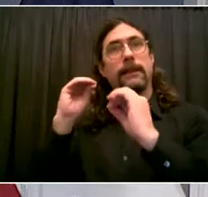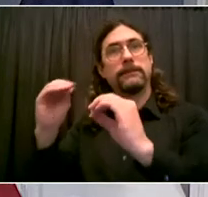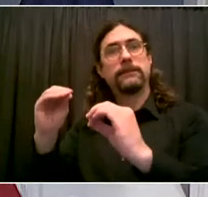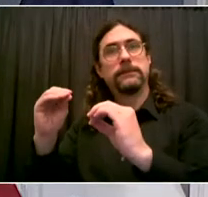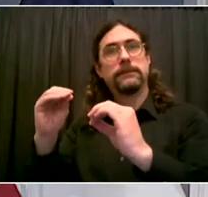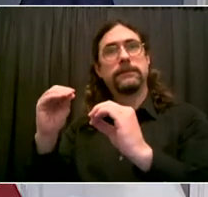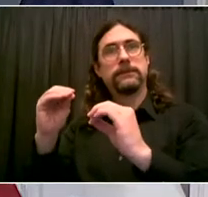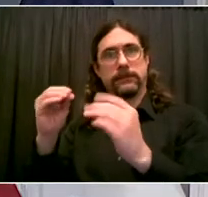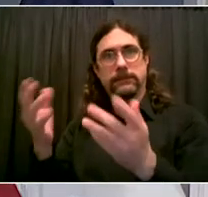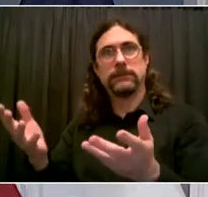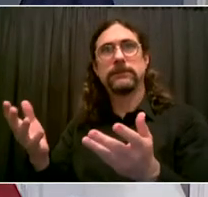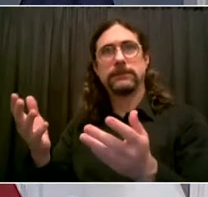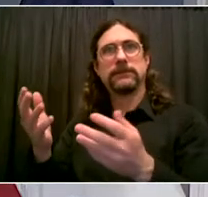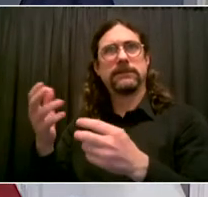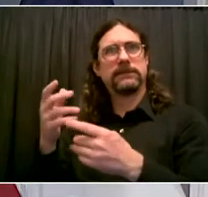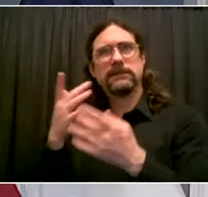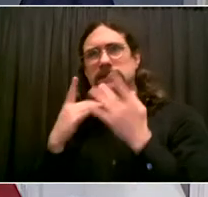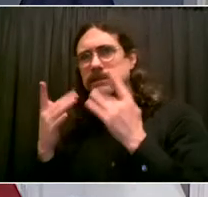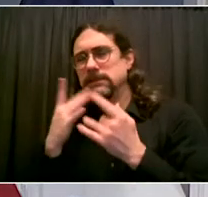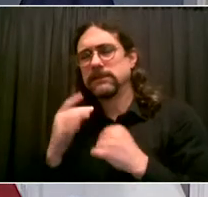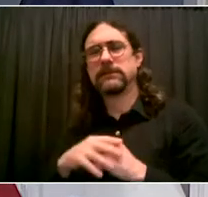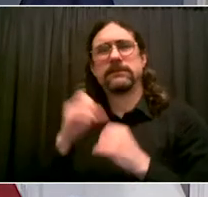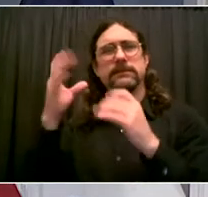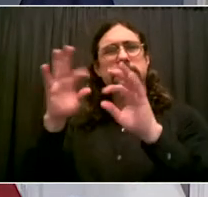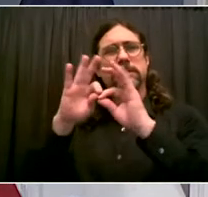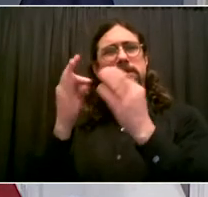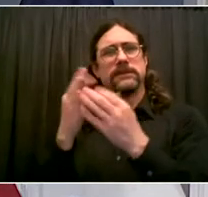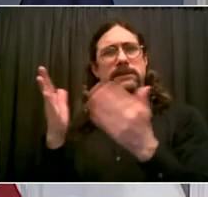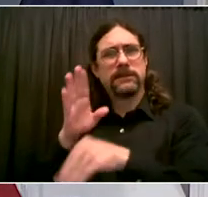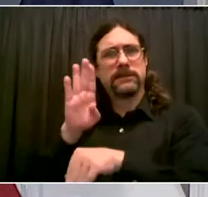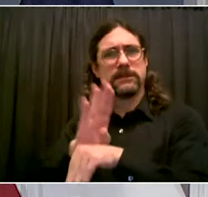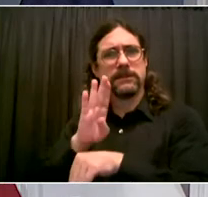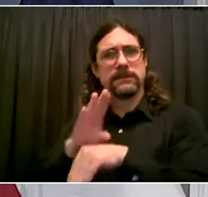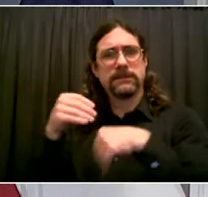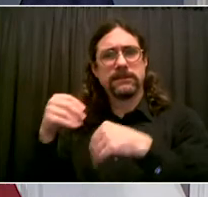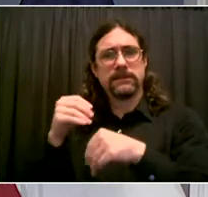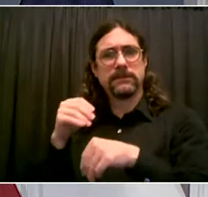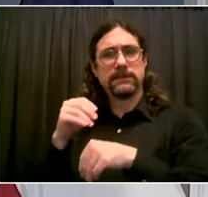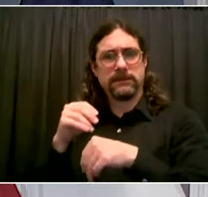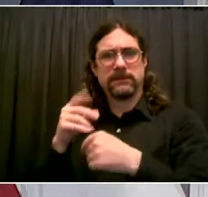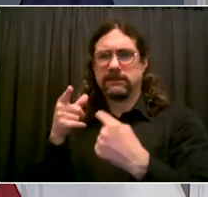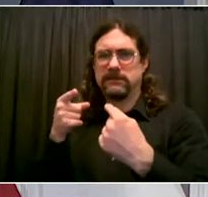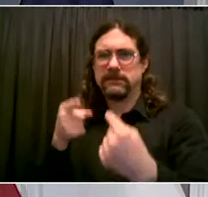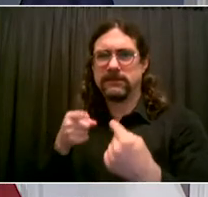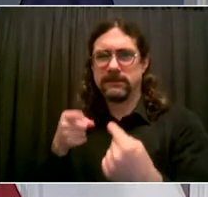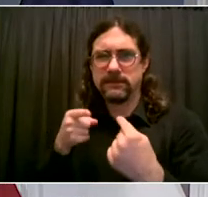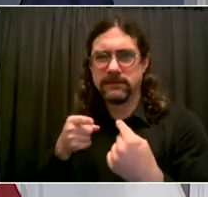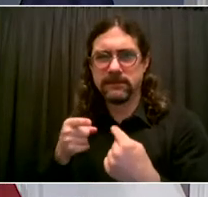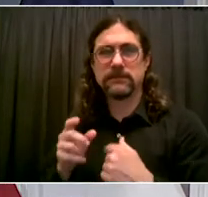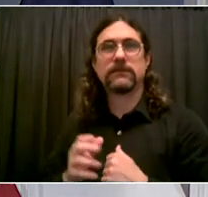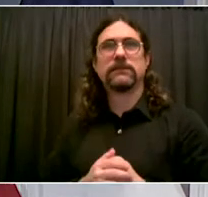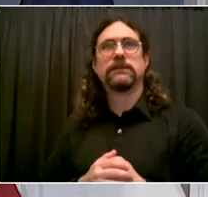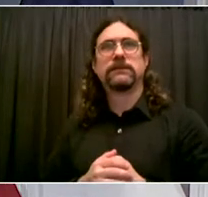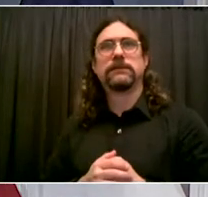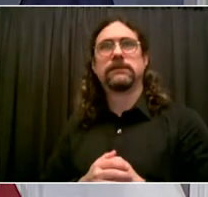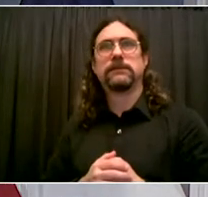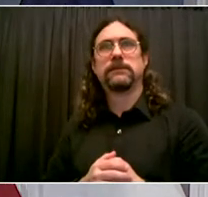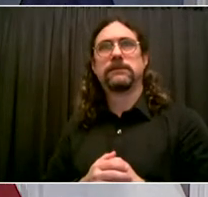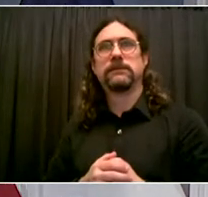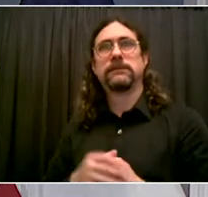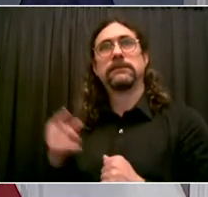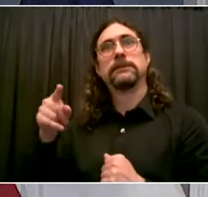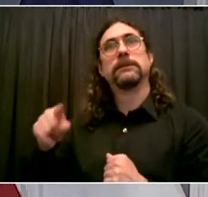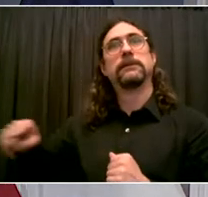Meanwhile, Asian Americans are being targeted and attacked in record